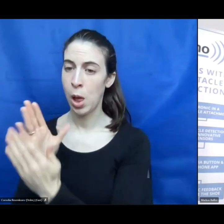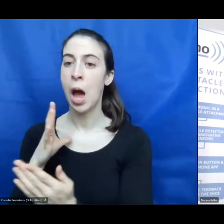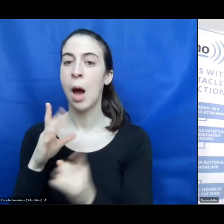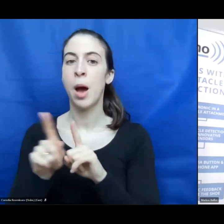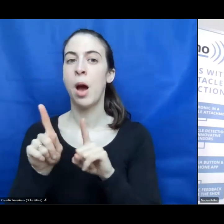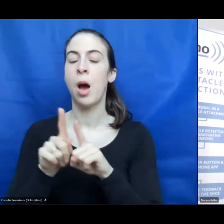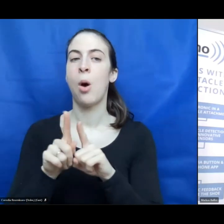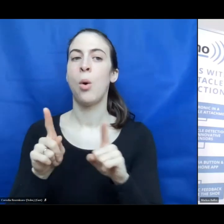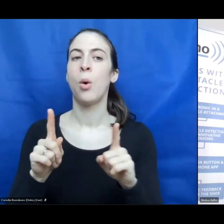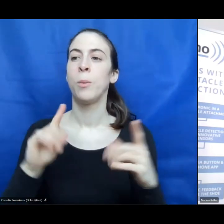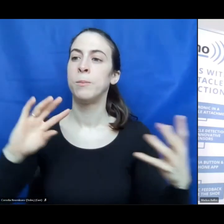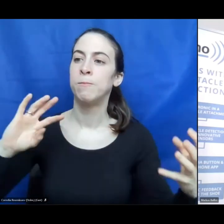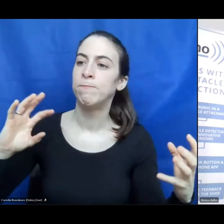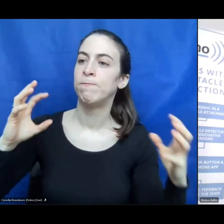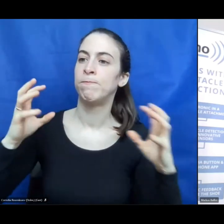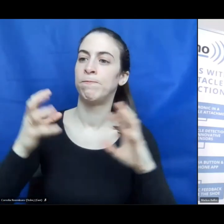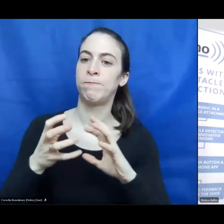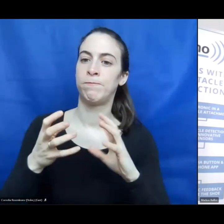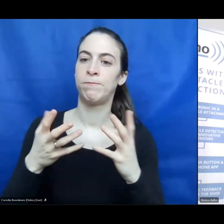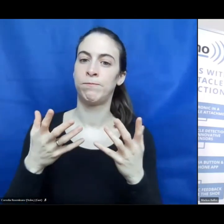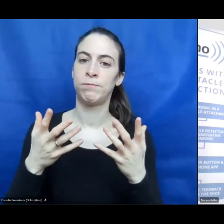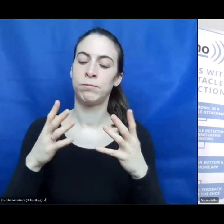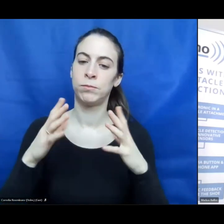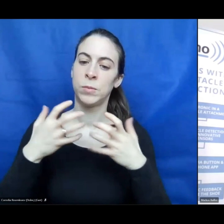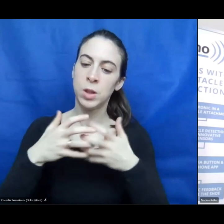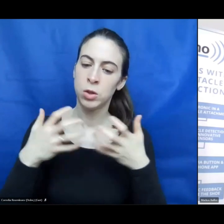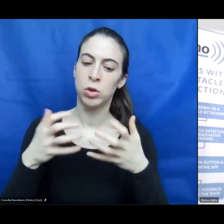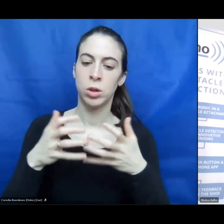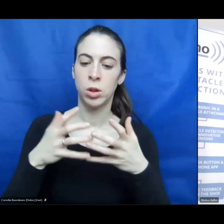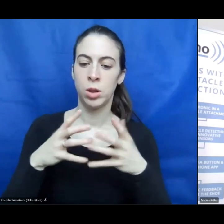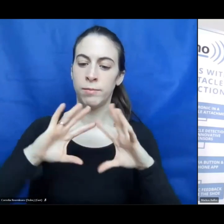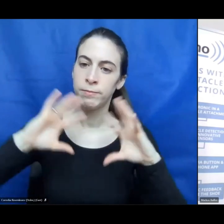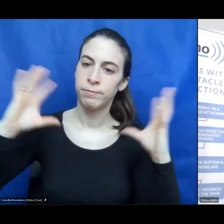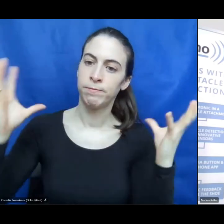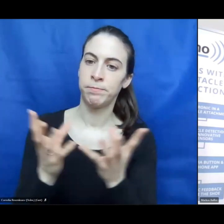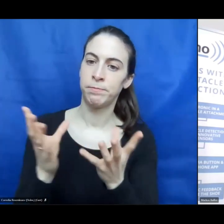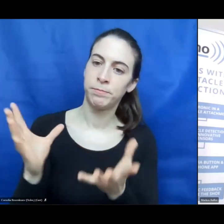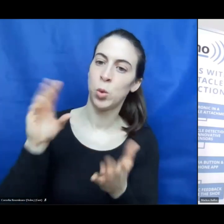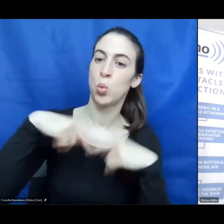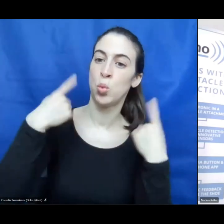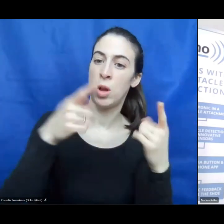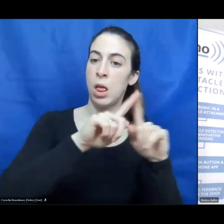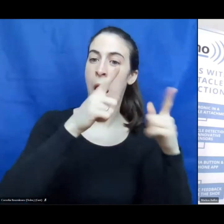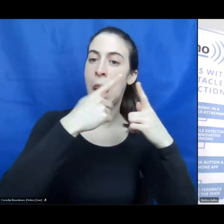of all good stories and then put it into other countries.